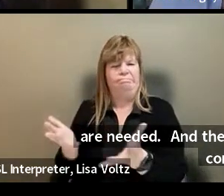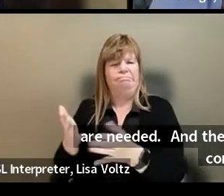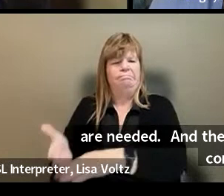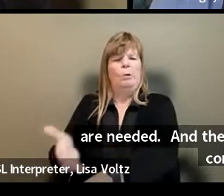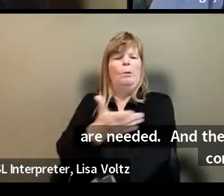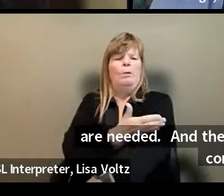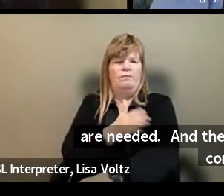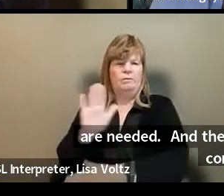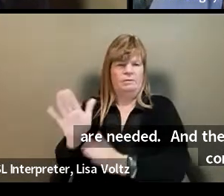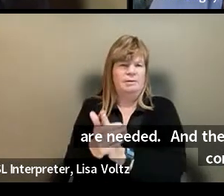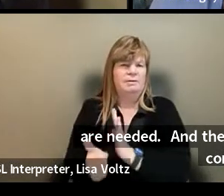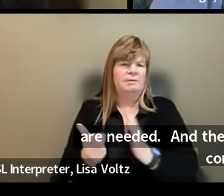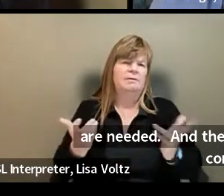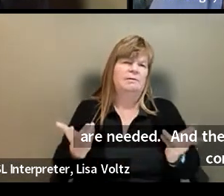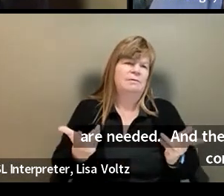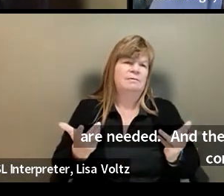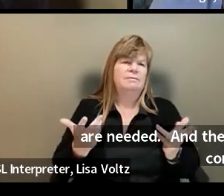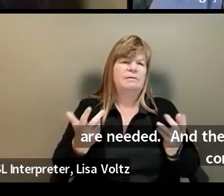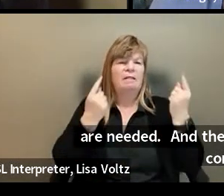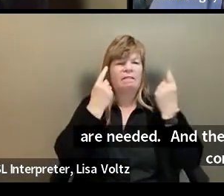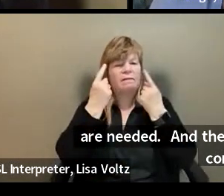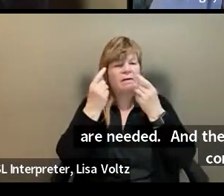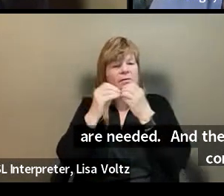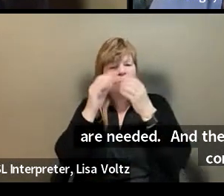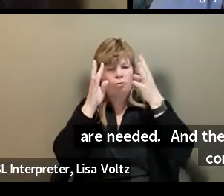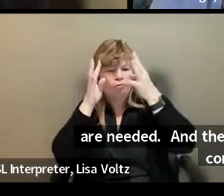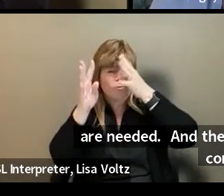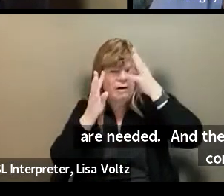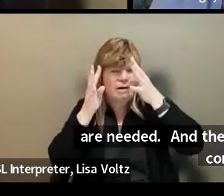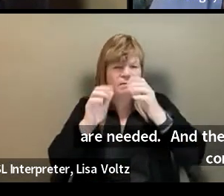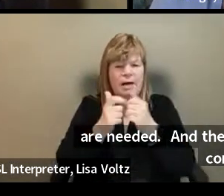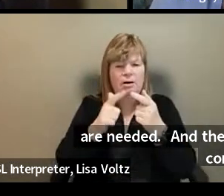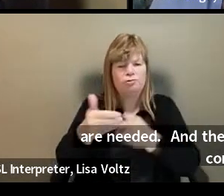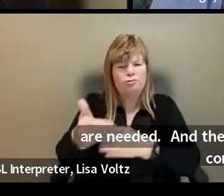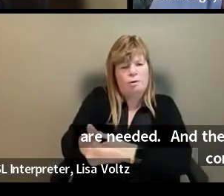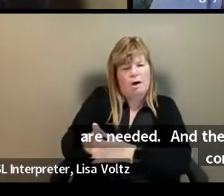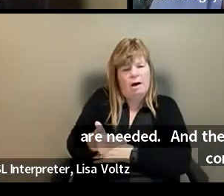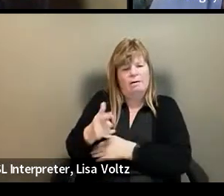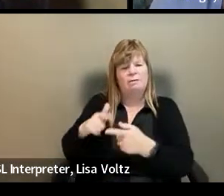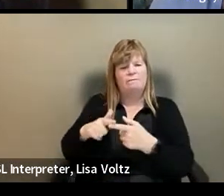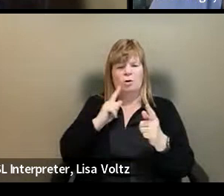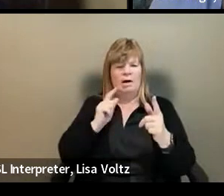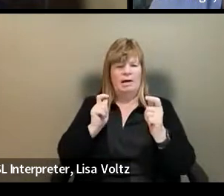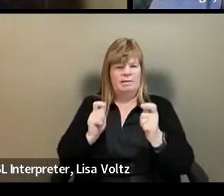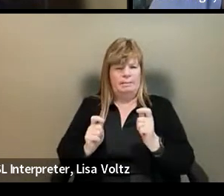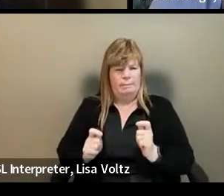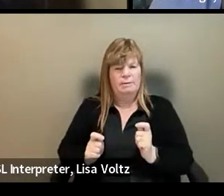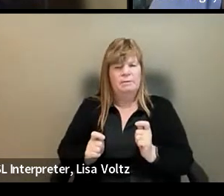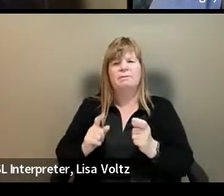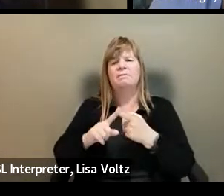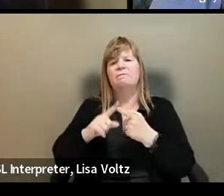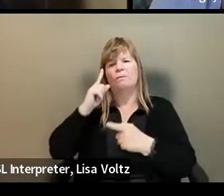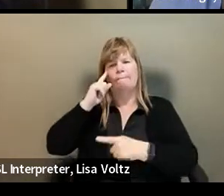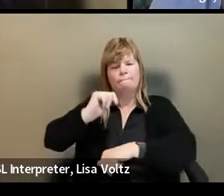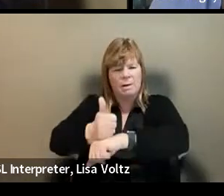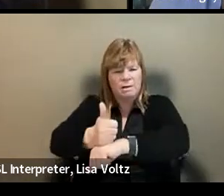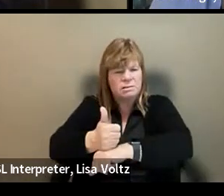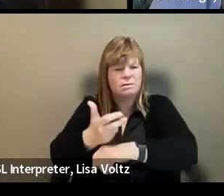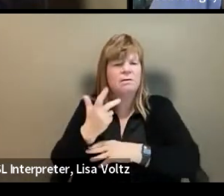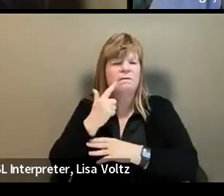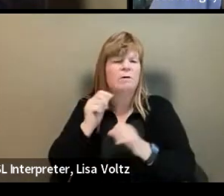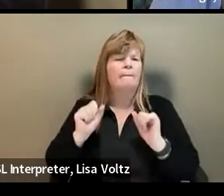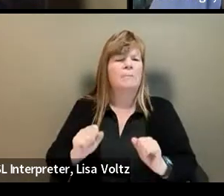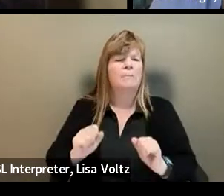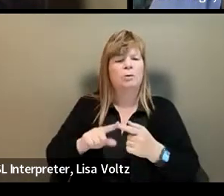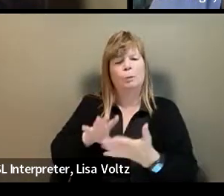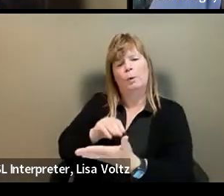rest of it. So I think thinking creatively, um, and hiring for adaptability, for mindset, for the ability to